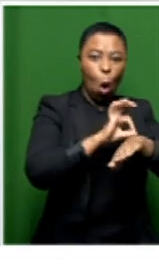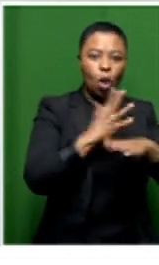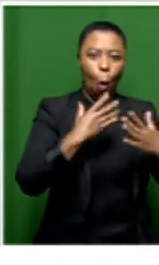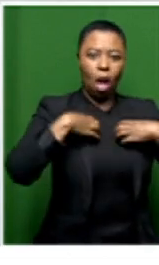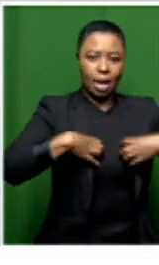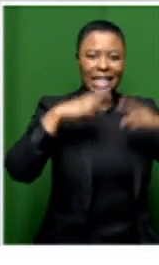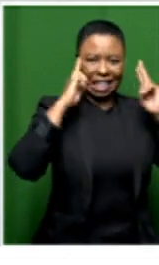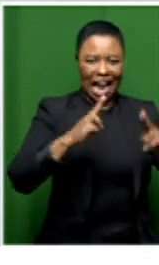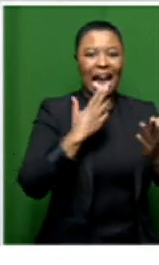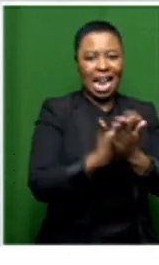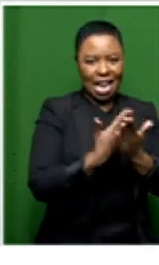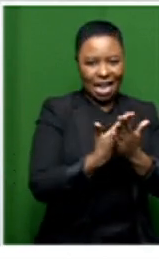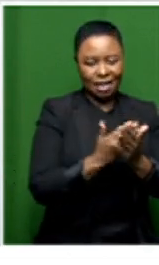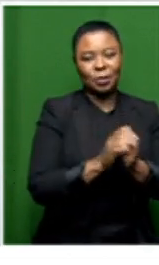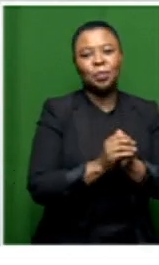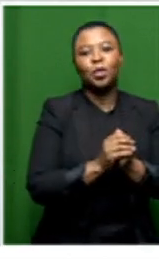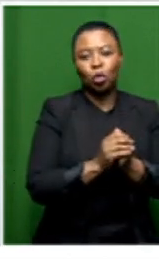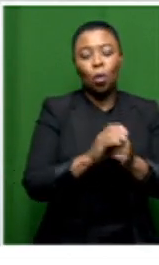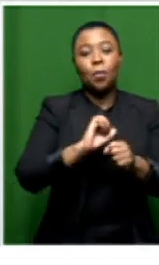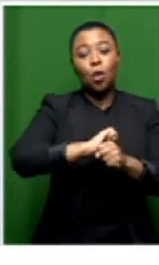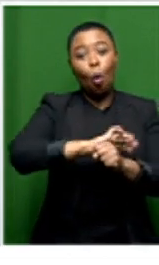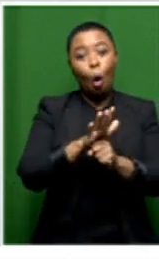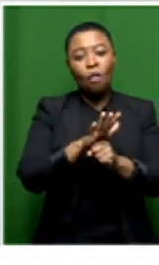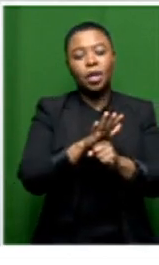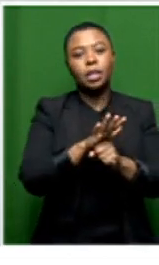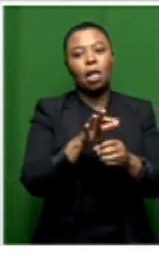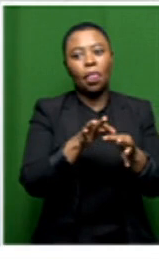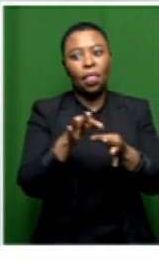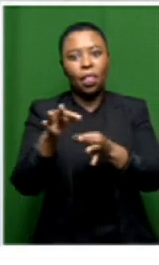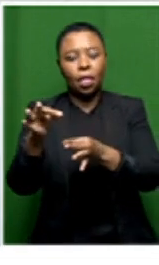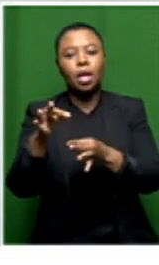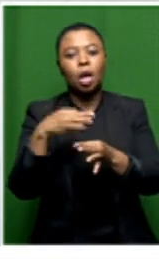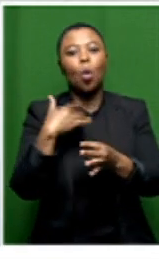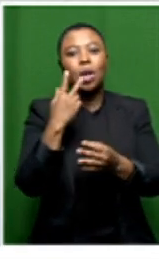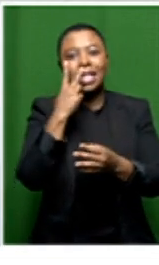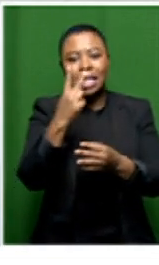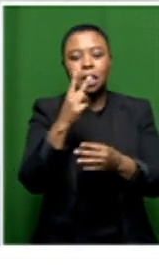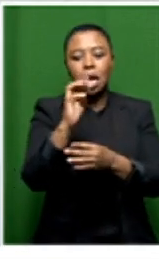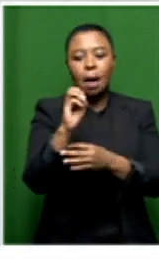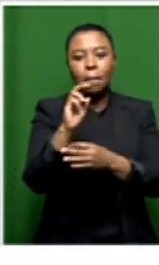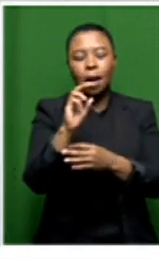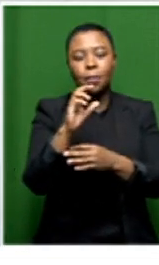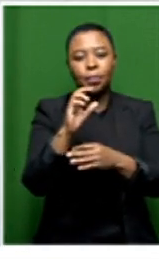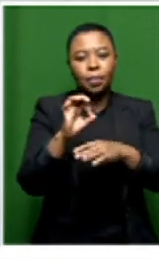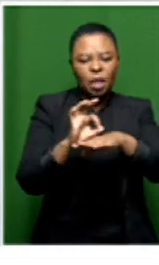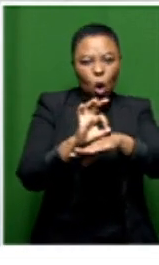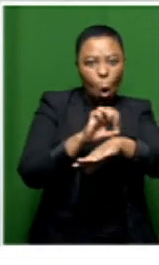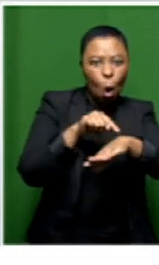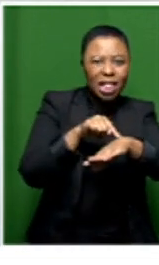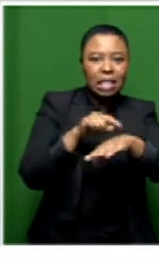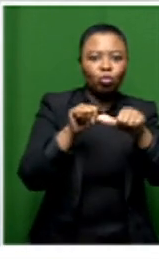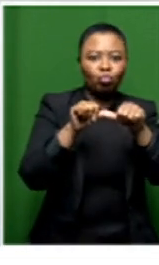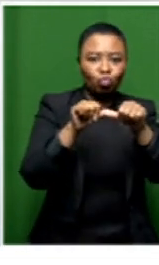disease so in long covert we have discovered that these microclots may be persistent